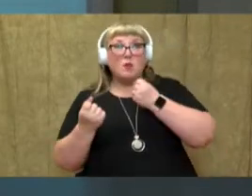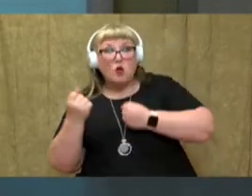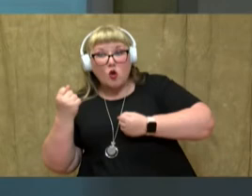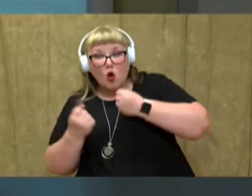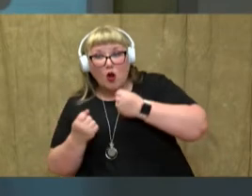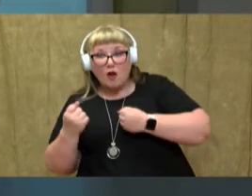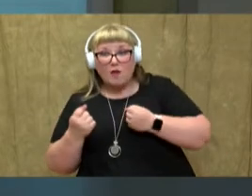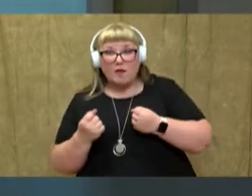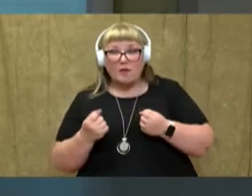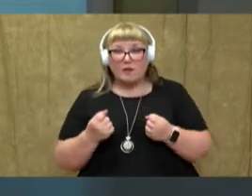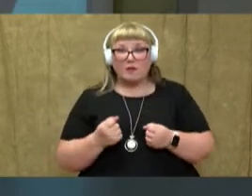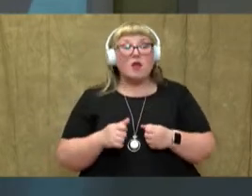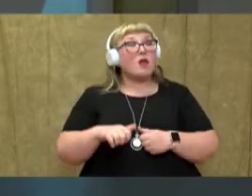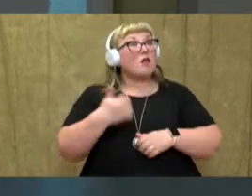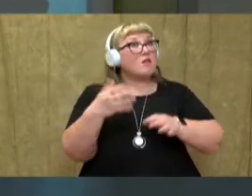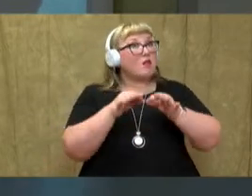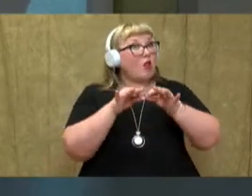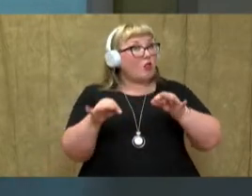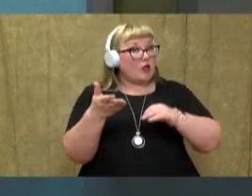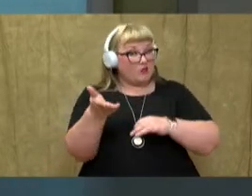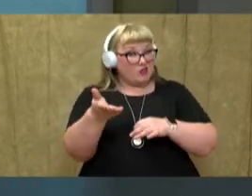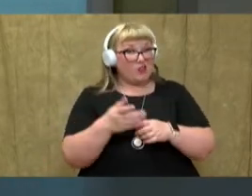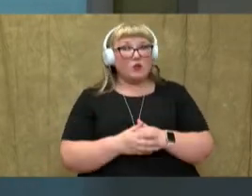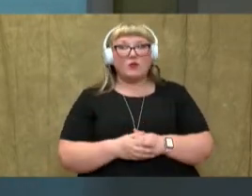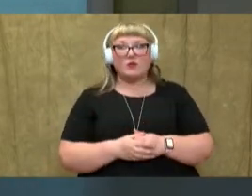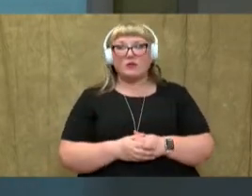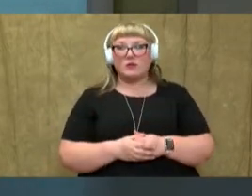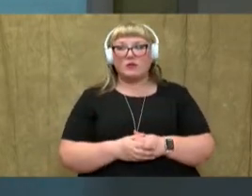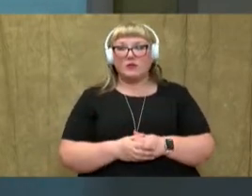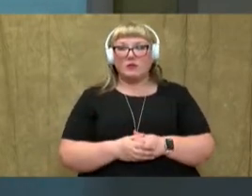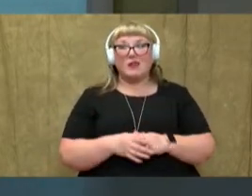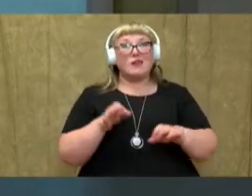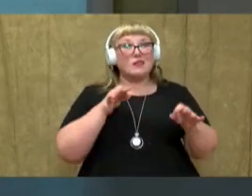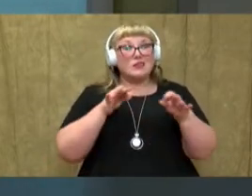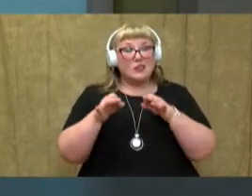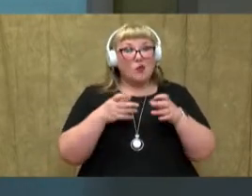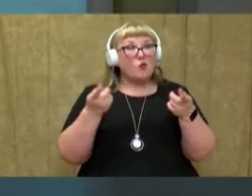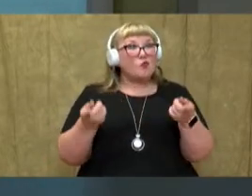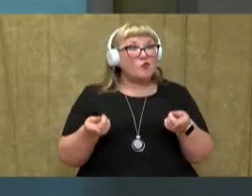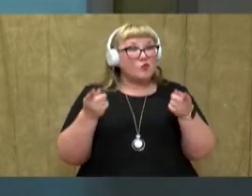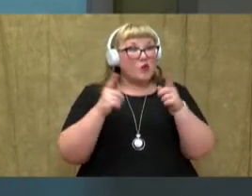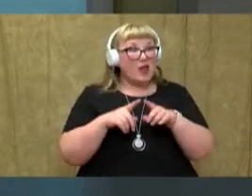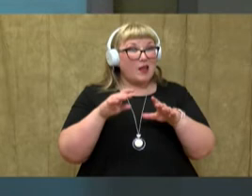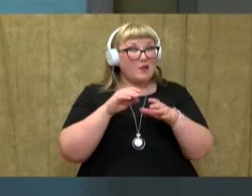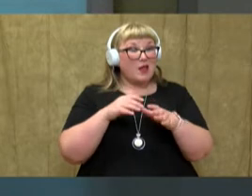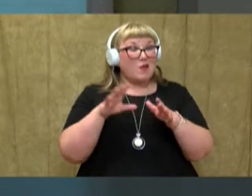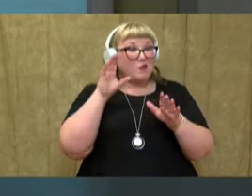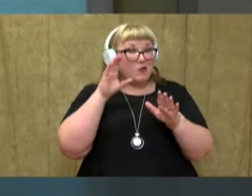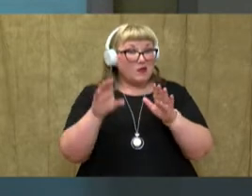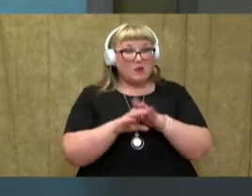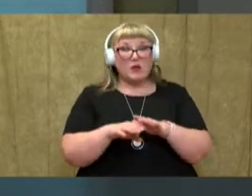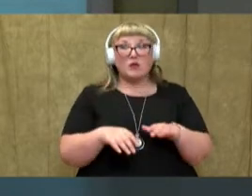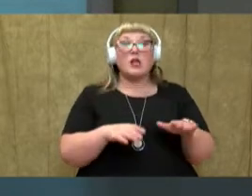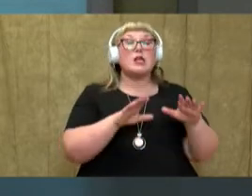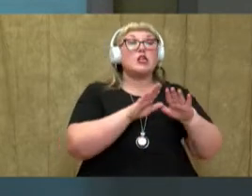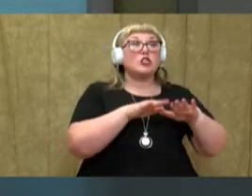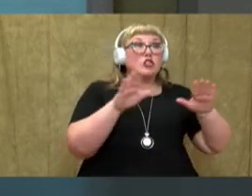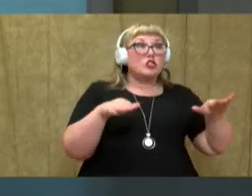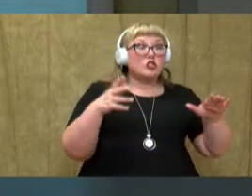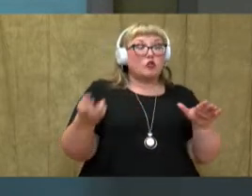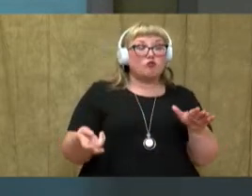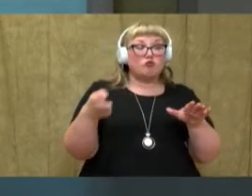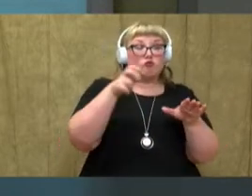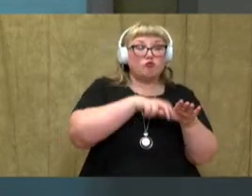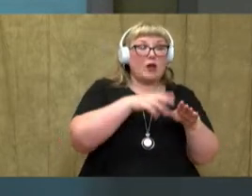Here's another caption. It's explaining what's going on in this picture. It says, children ride in a